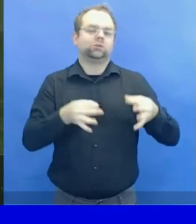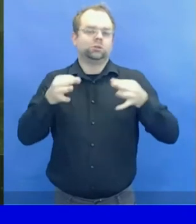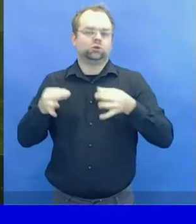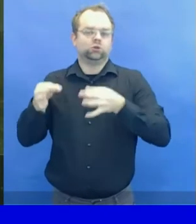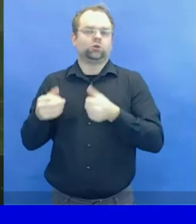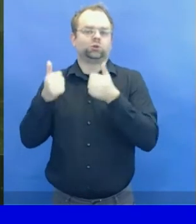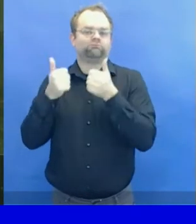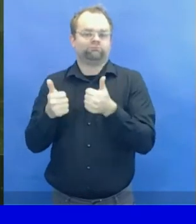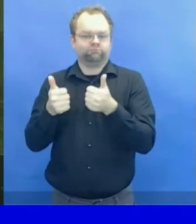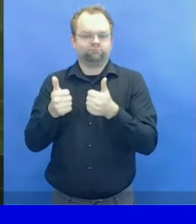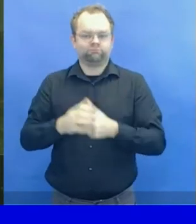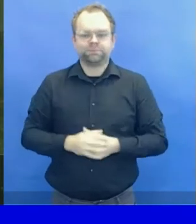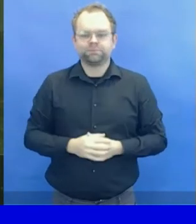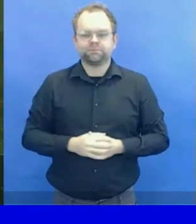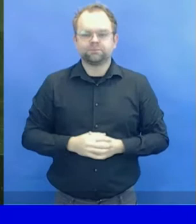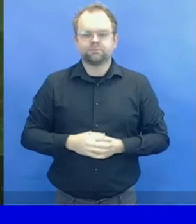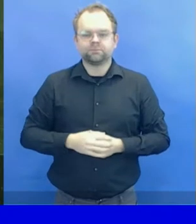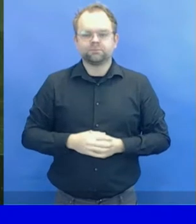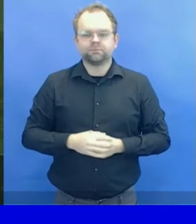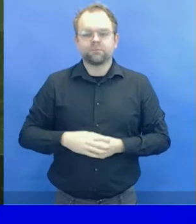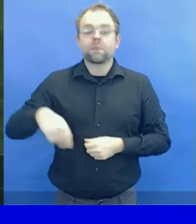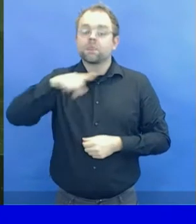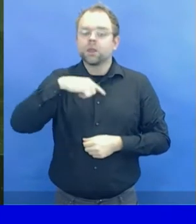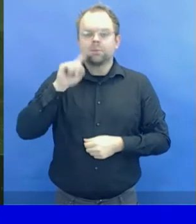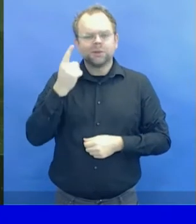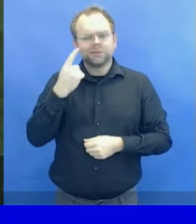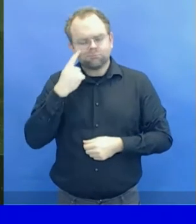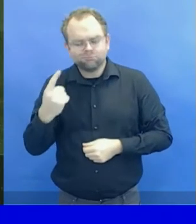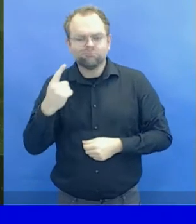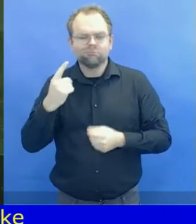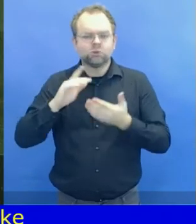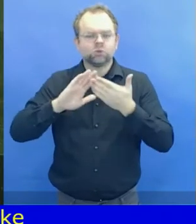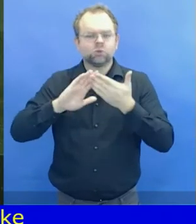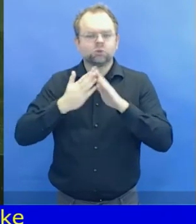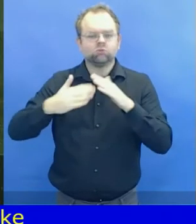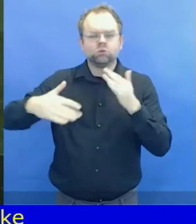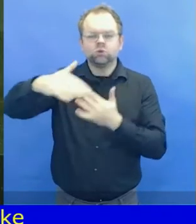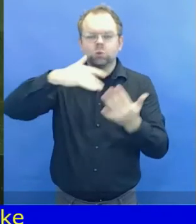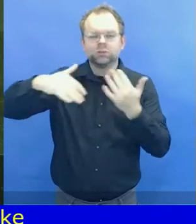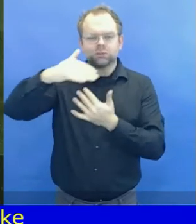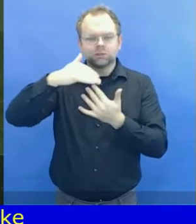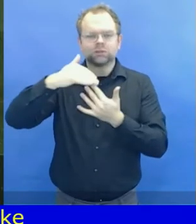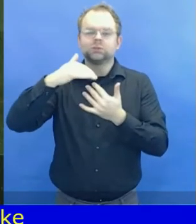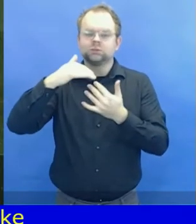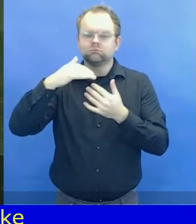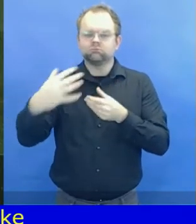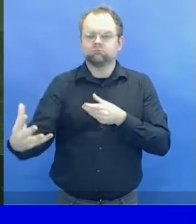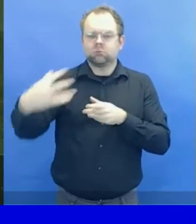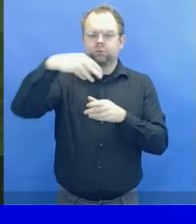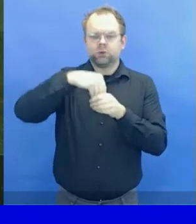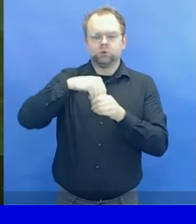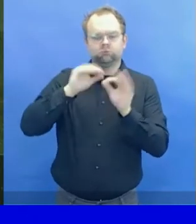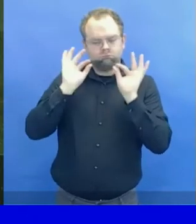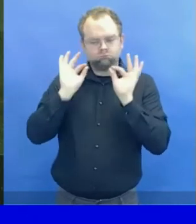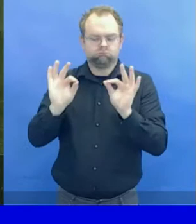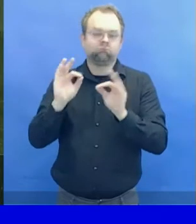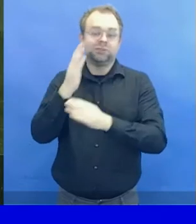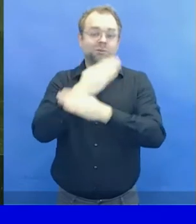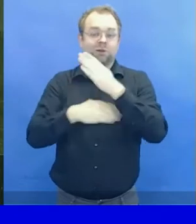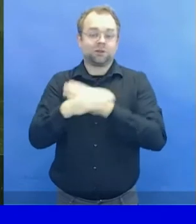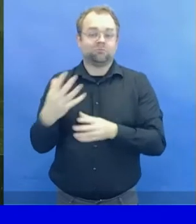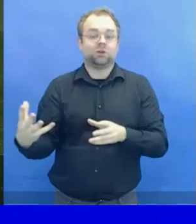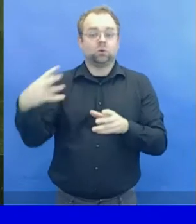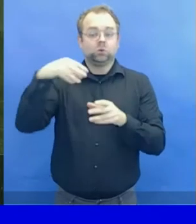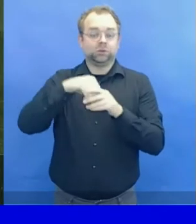Only by working together, governments, civil society, UN entities, including also the organizations of